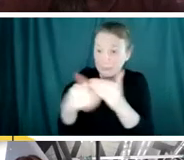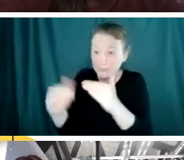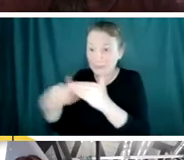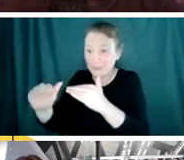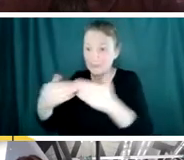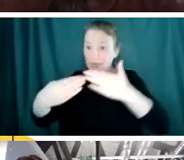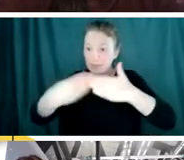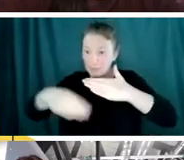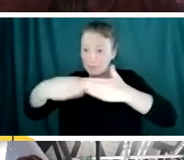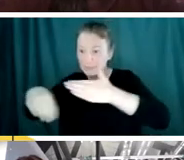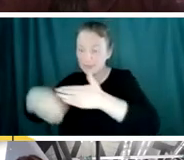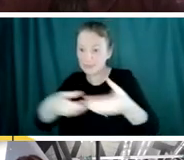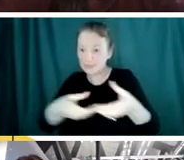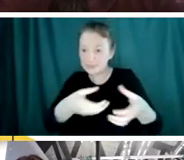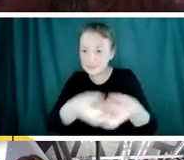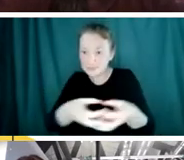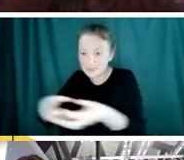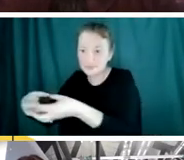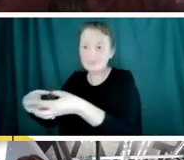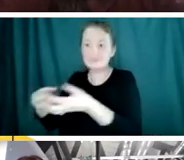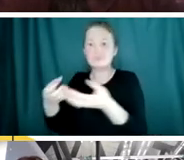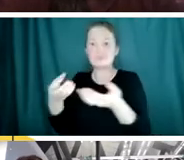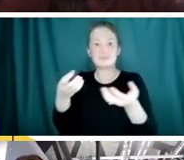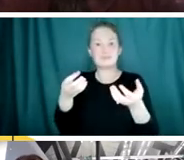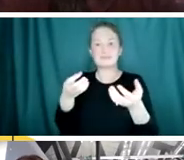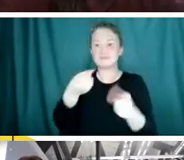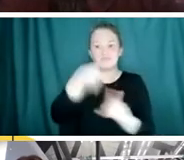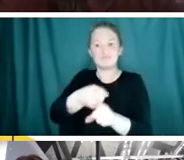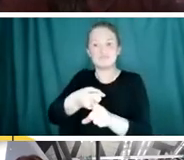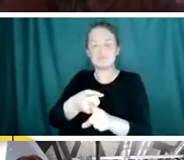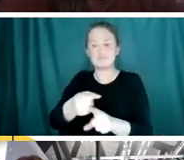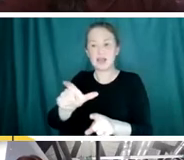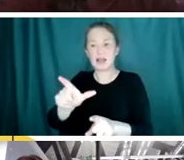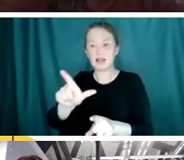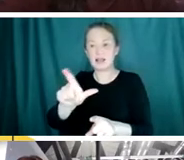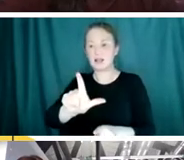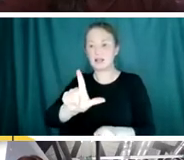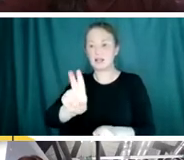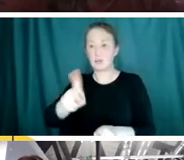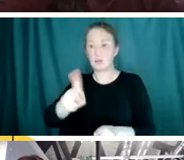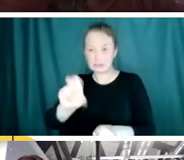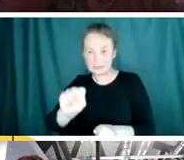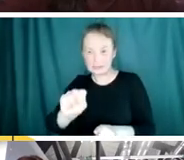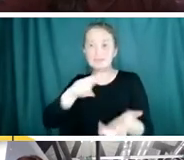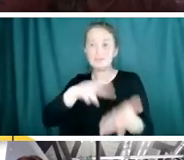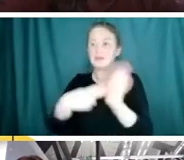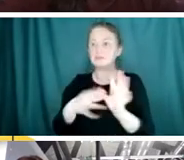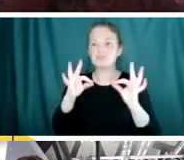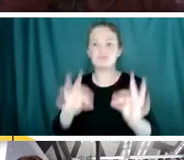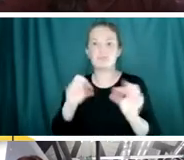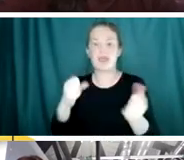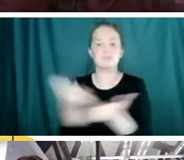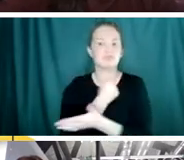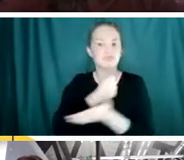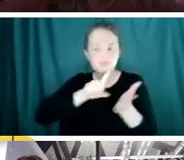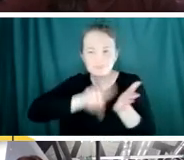mouse strains that always get lupus. And so you have a way to investigate the disease that you can